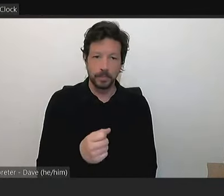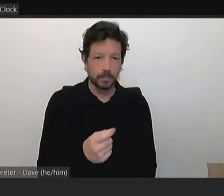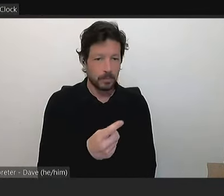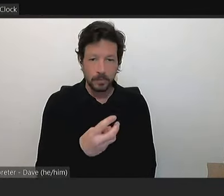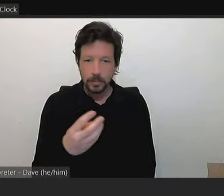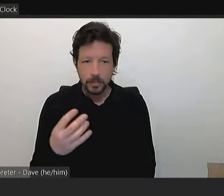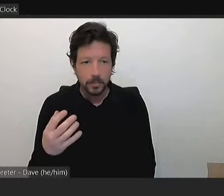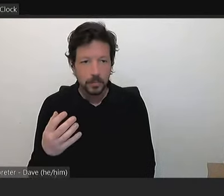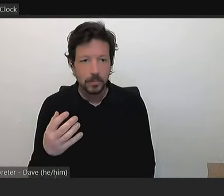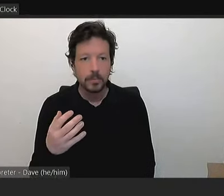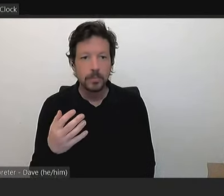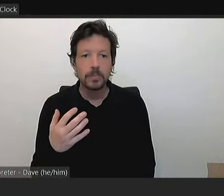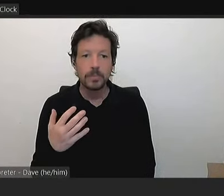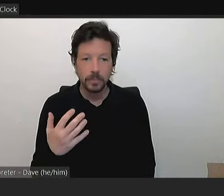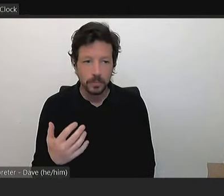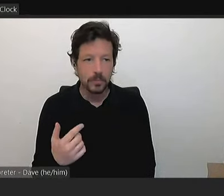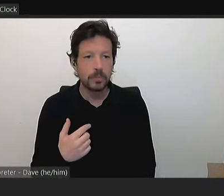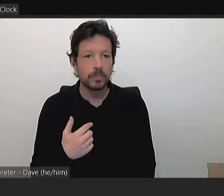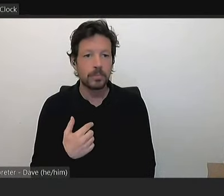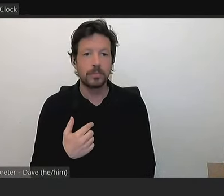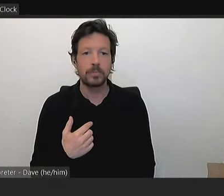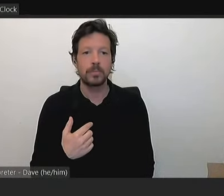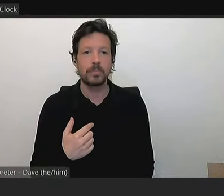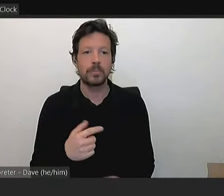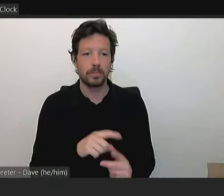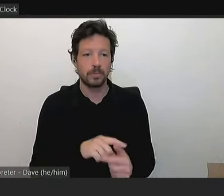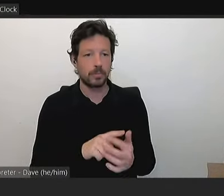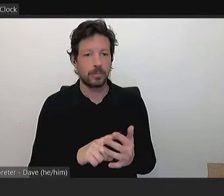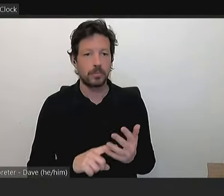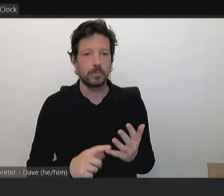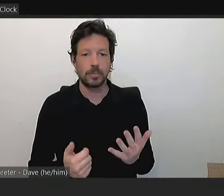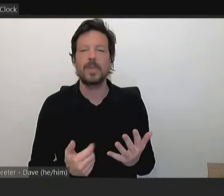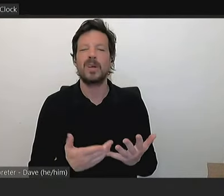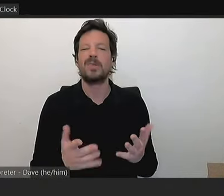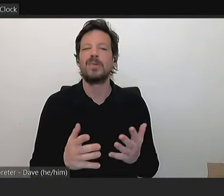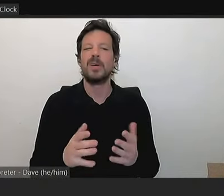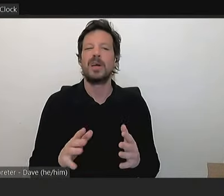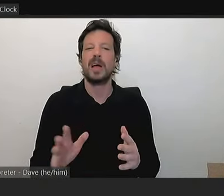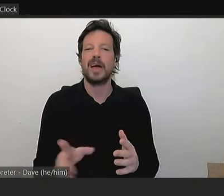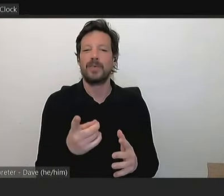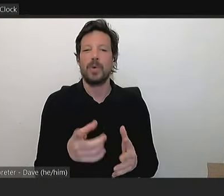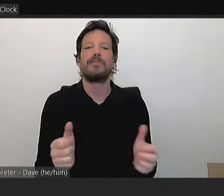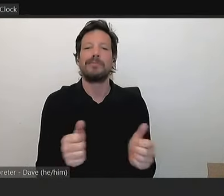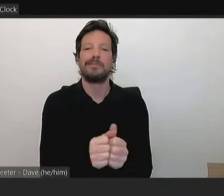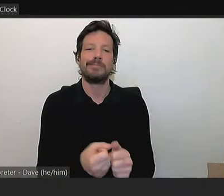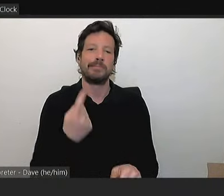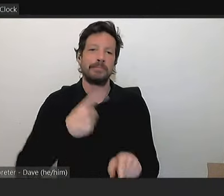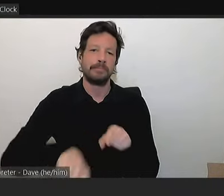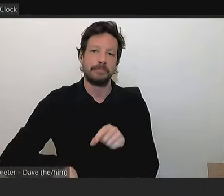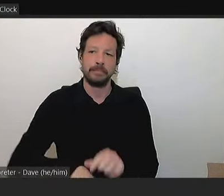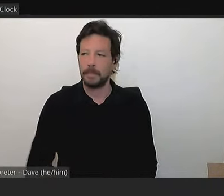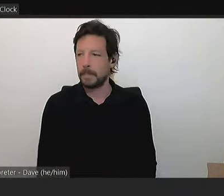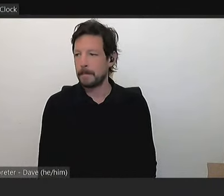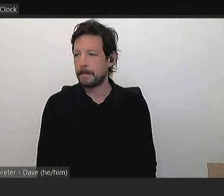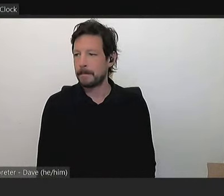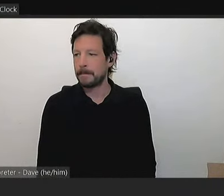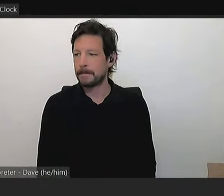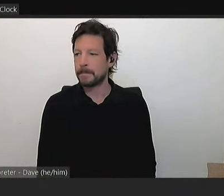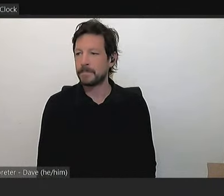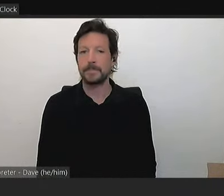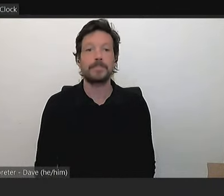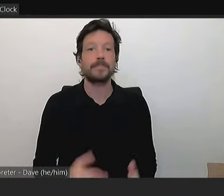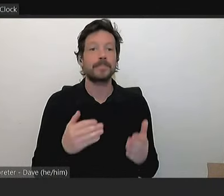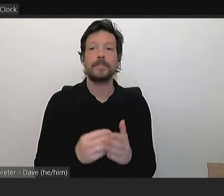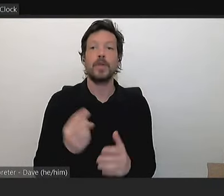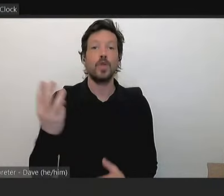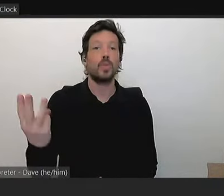councillor Williams and councillor Greco. And that's carried unanimously. Thank you. Now we will ask the councillors to